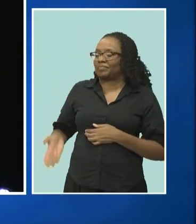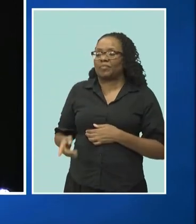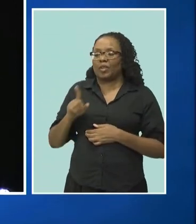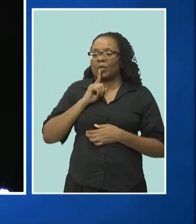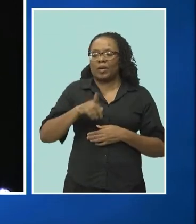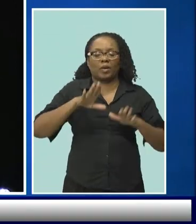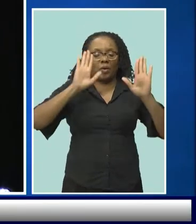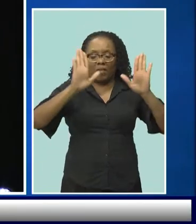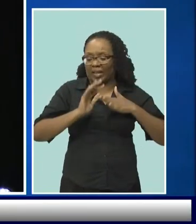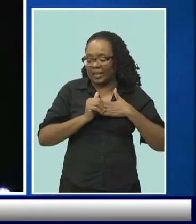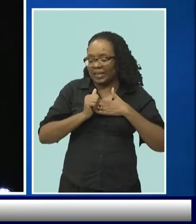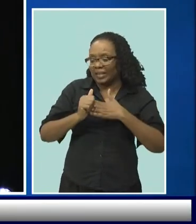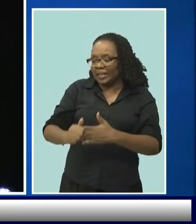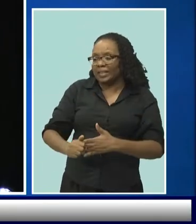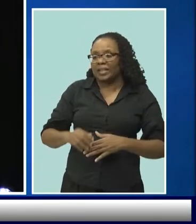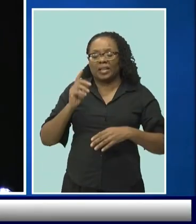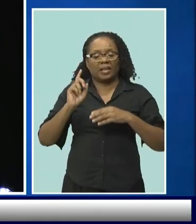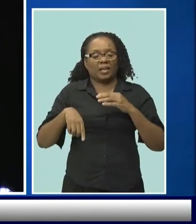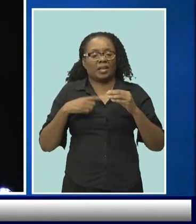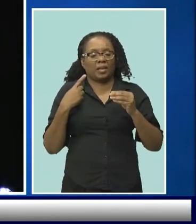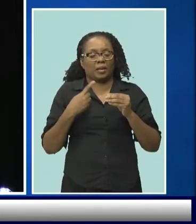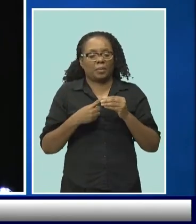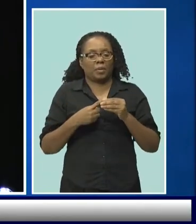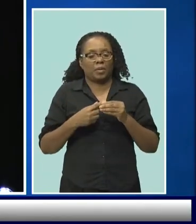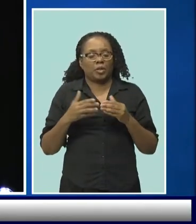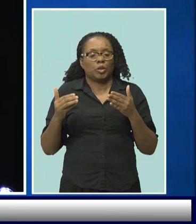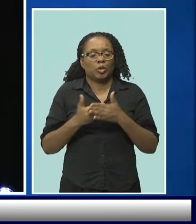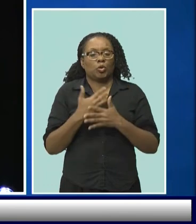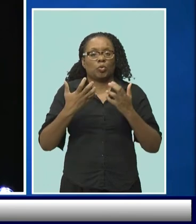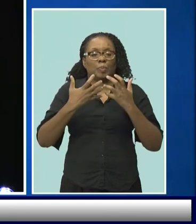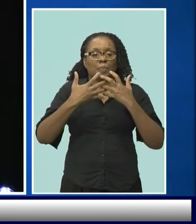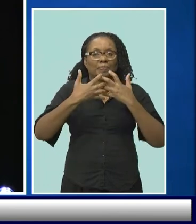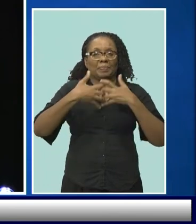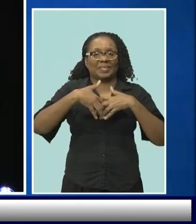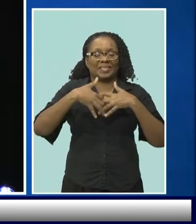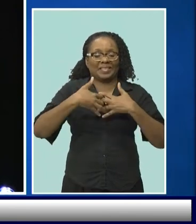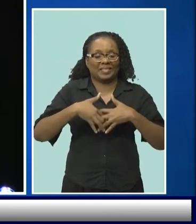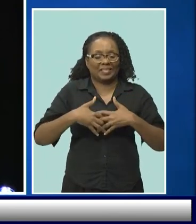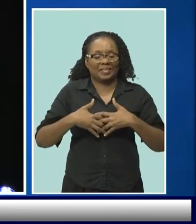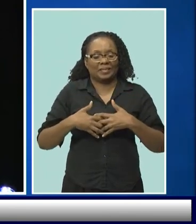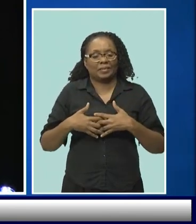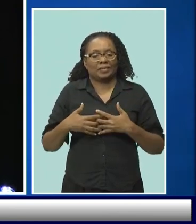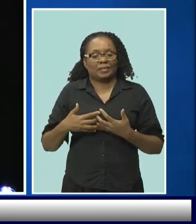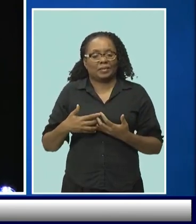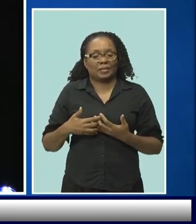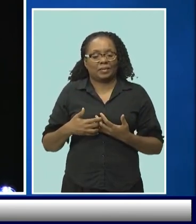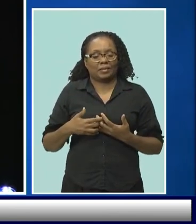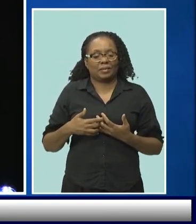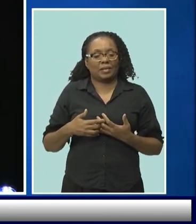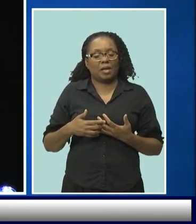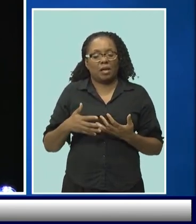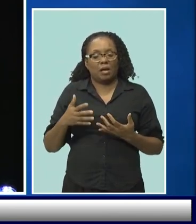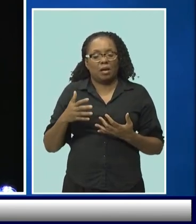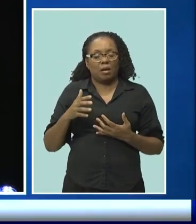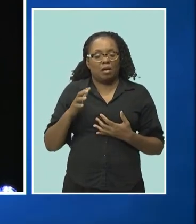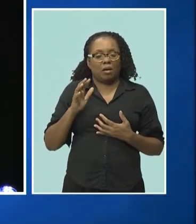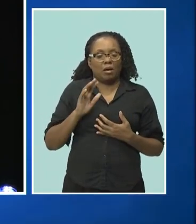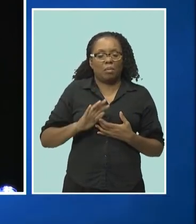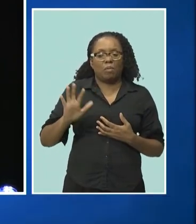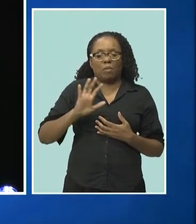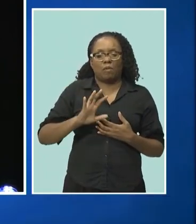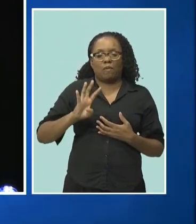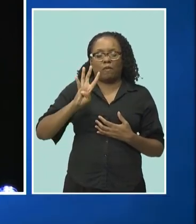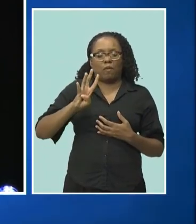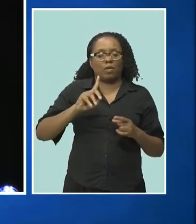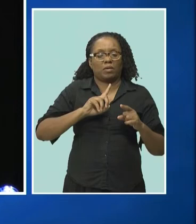implementing the rollout of the alpha tinting machines and the one-based tinting system across the four very different cultures of